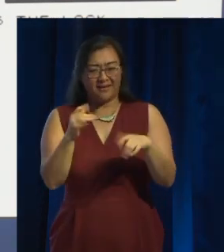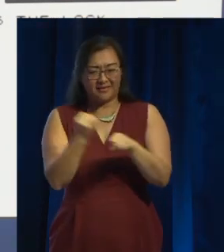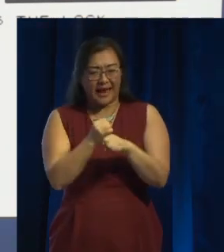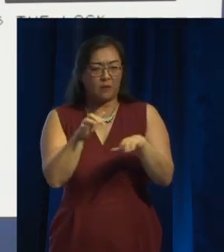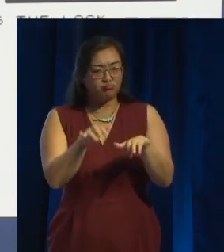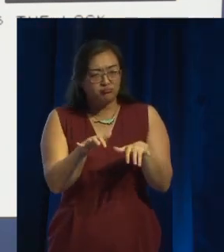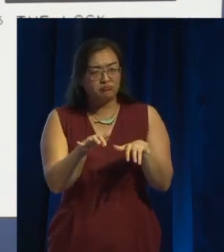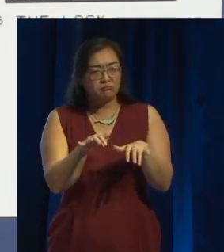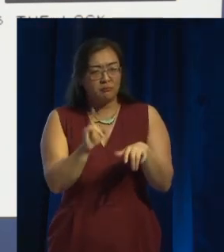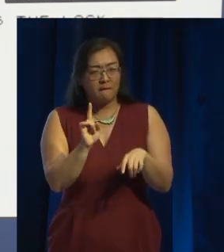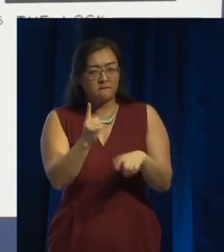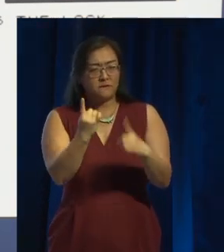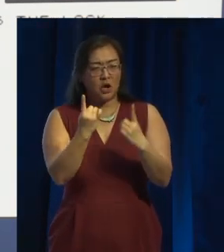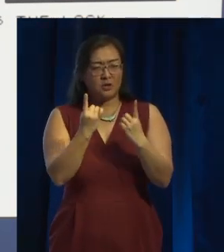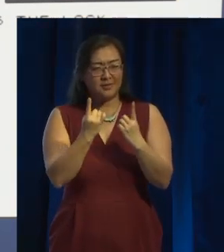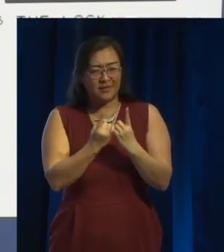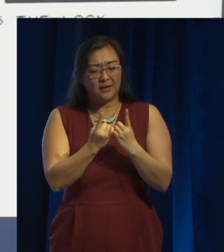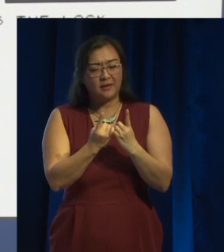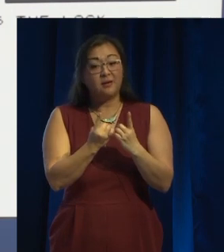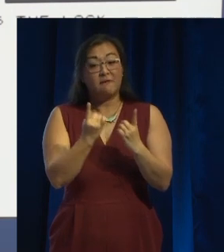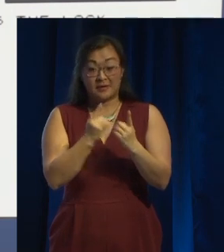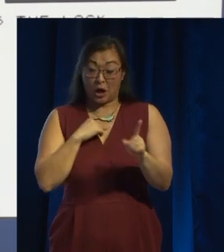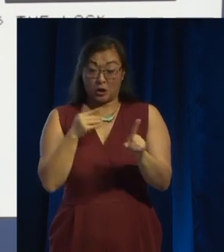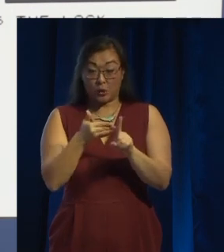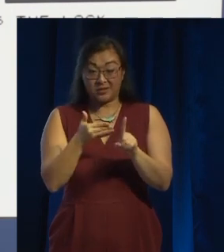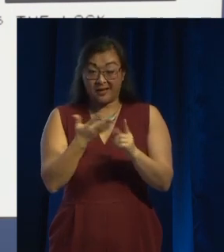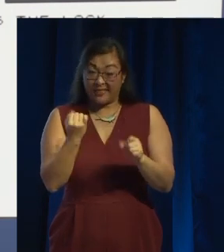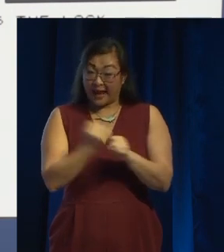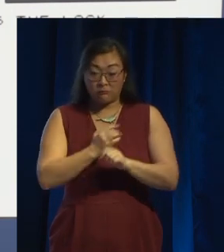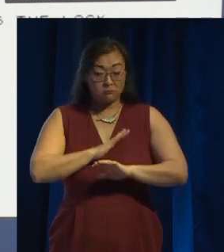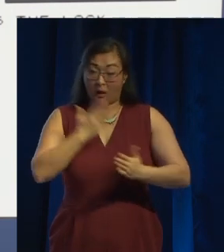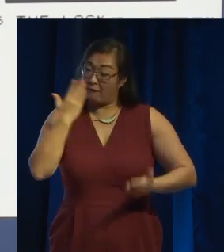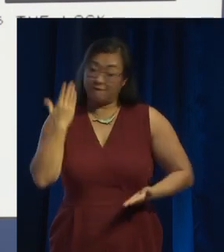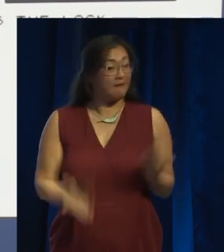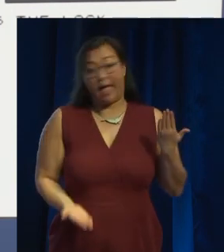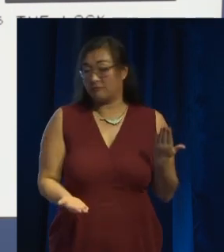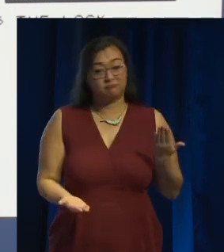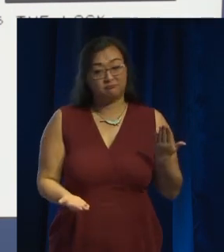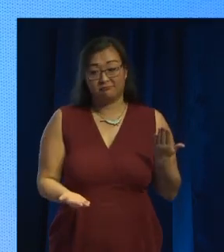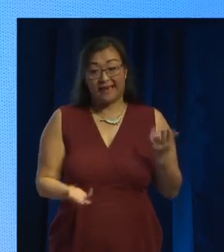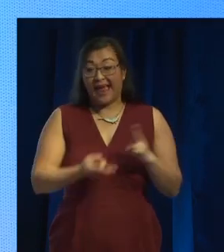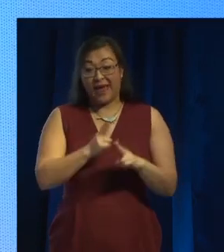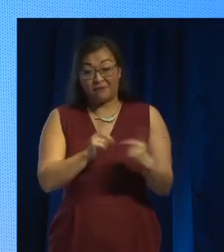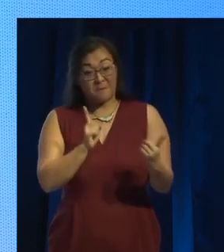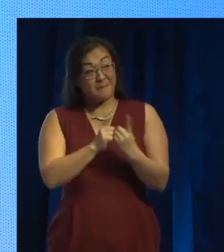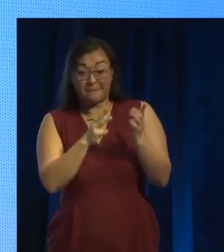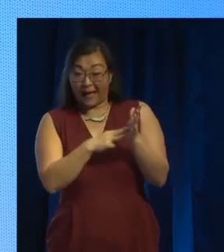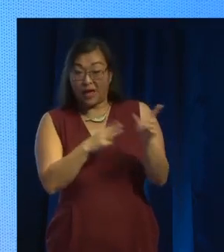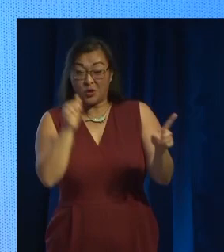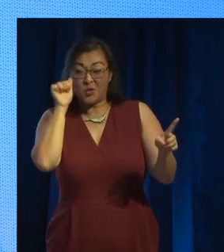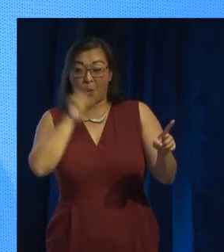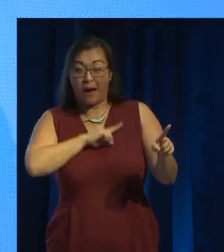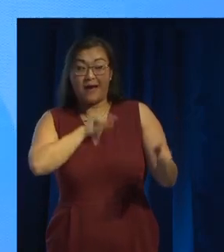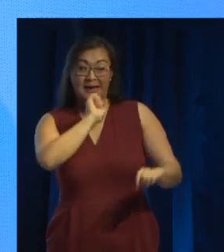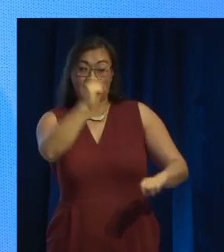it's a very unfair game. And if you've met Mel, you'll know why it's a very unfair game. His thinking is